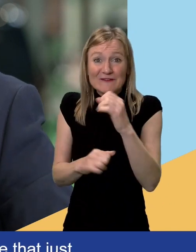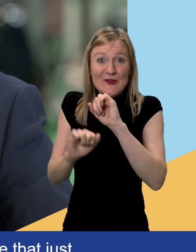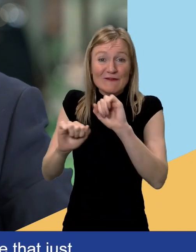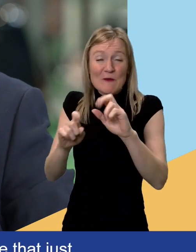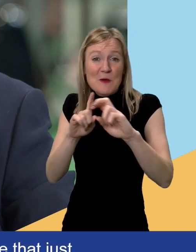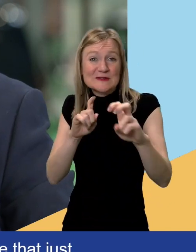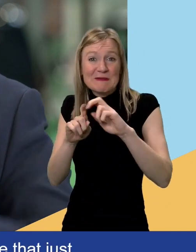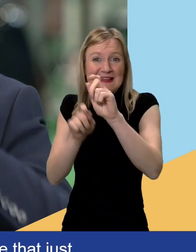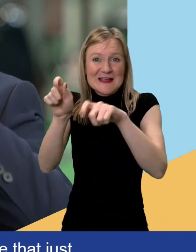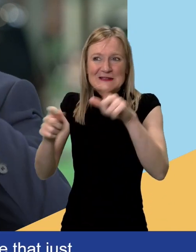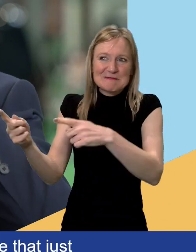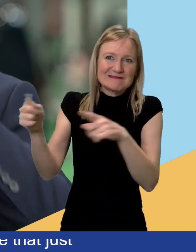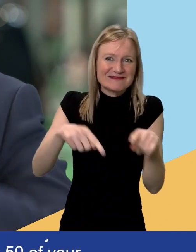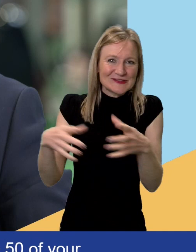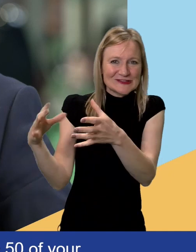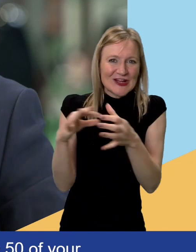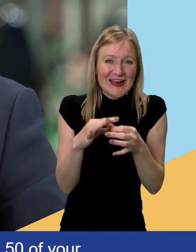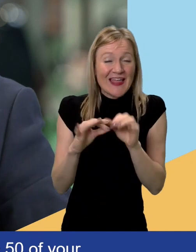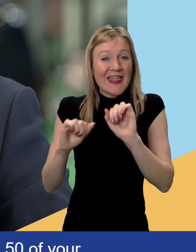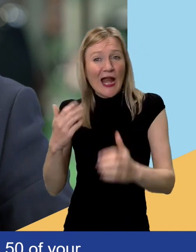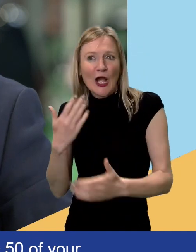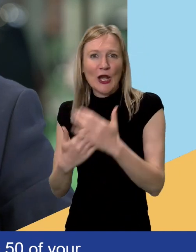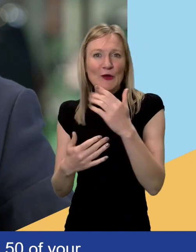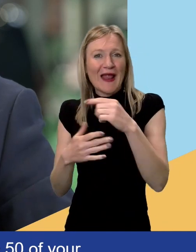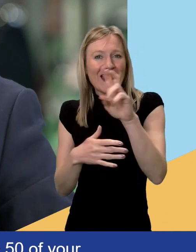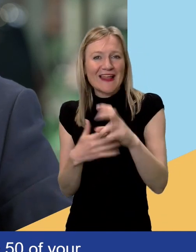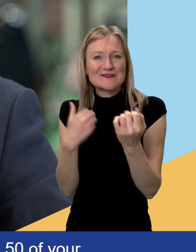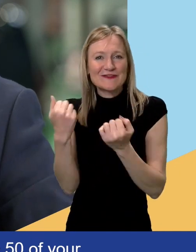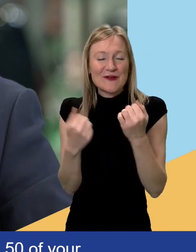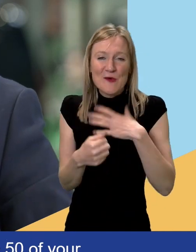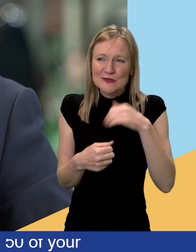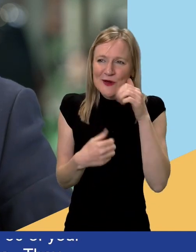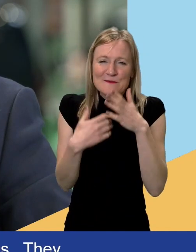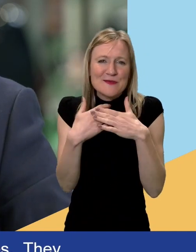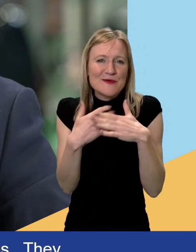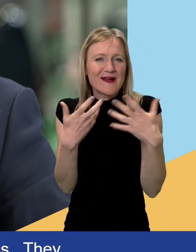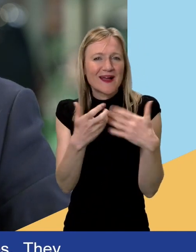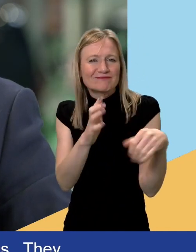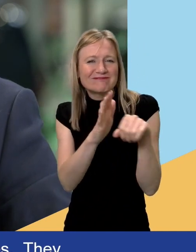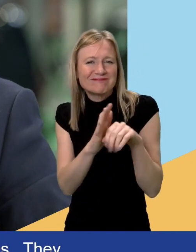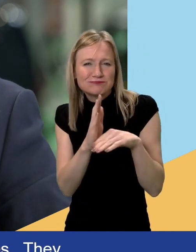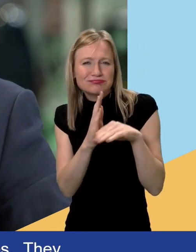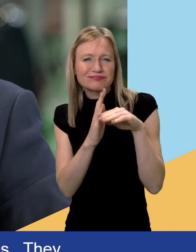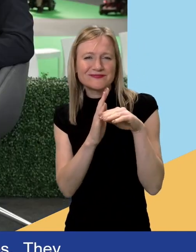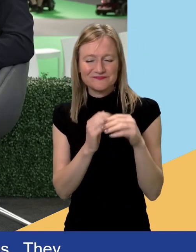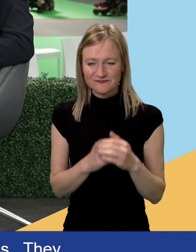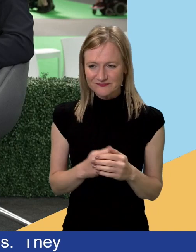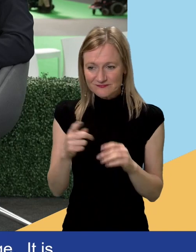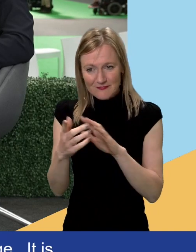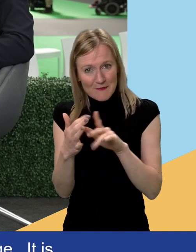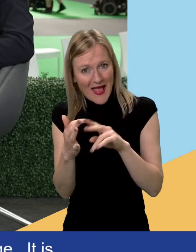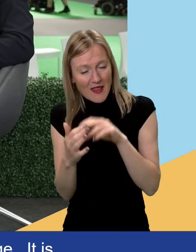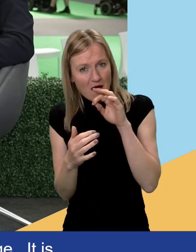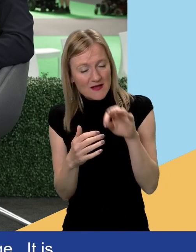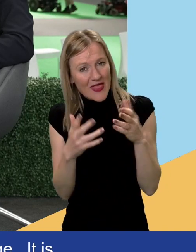along in their brand new electric vehicles. They want to know more. They want to know how to charge. So it's a really good mix. Really good. So the accessible place